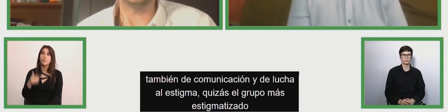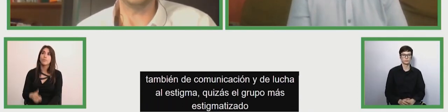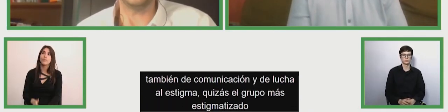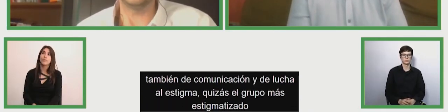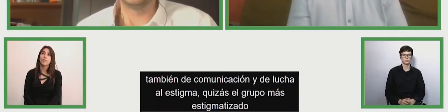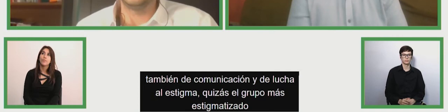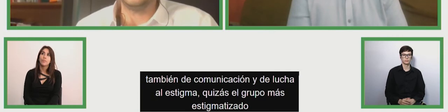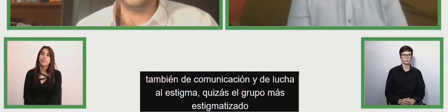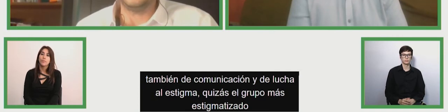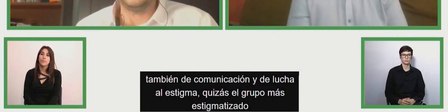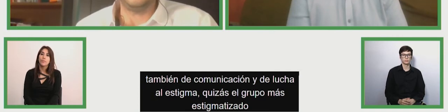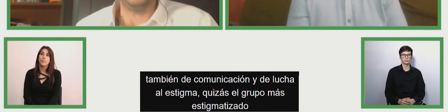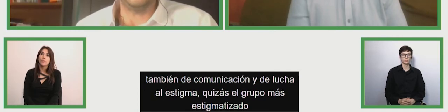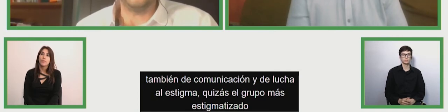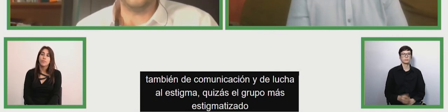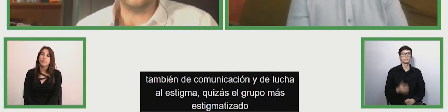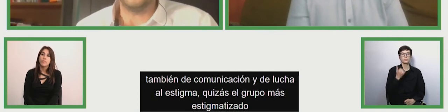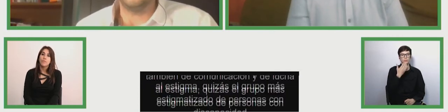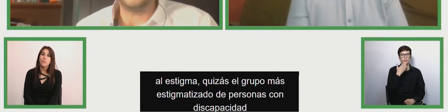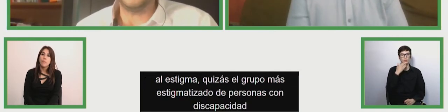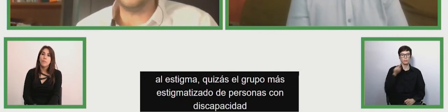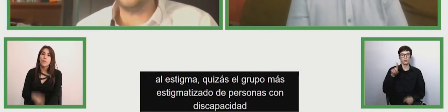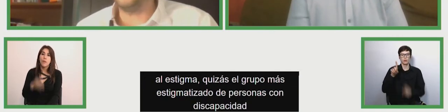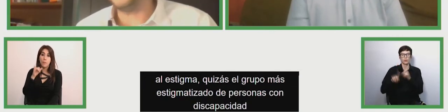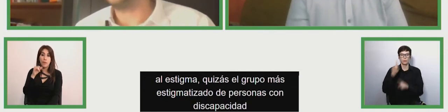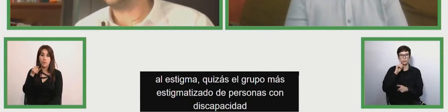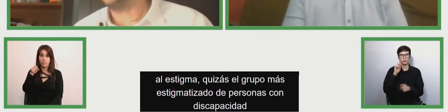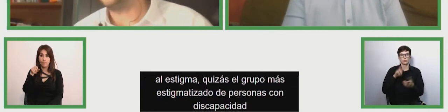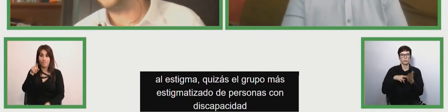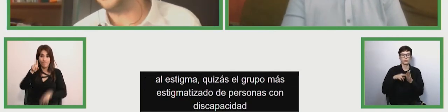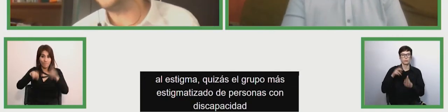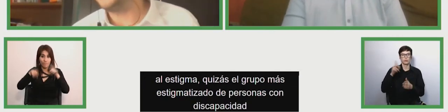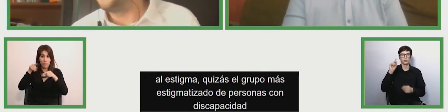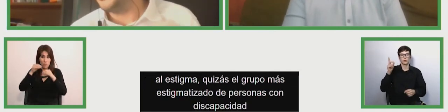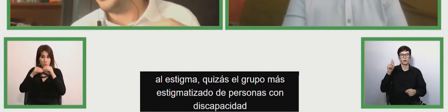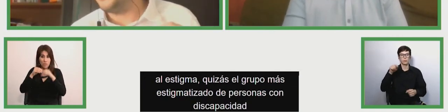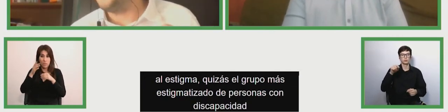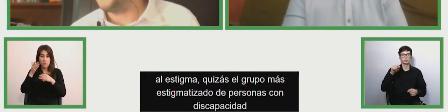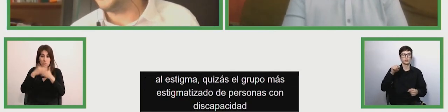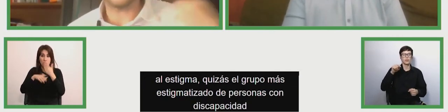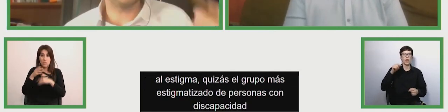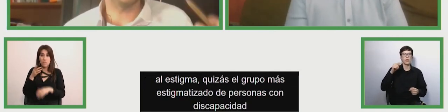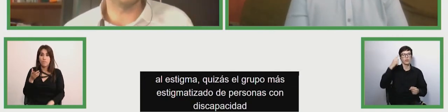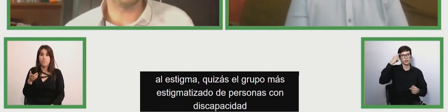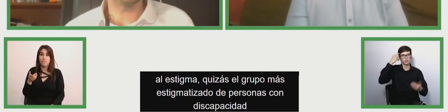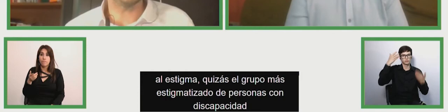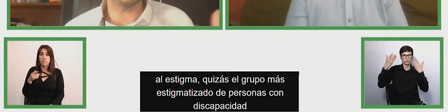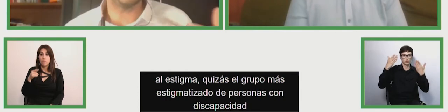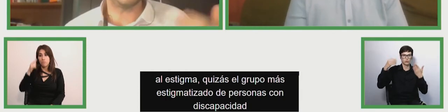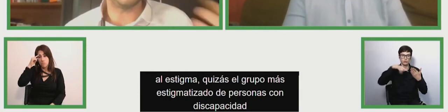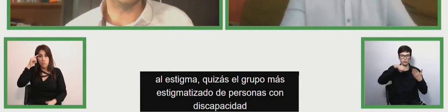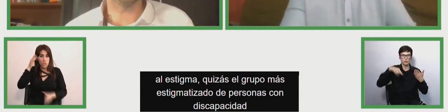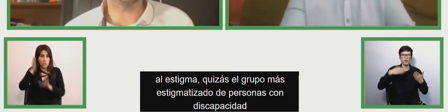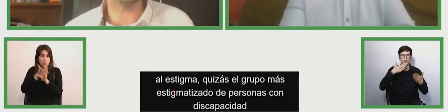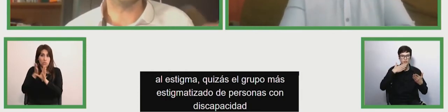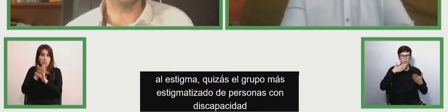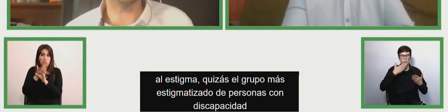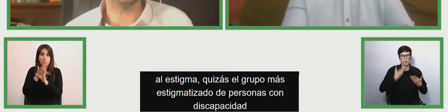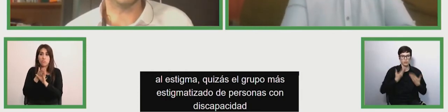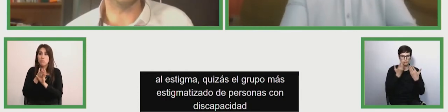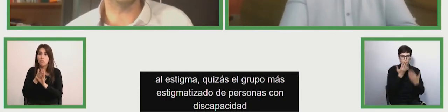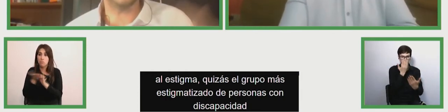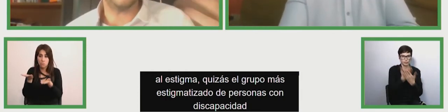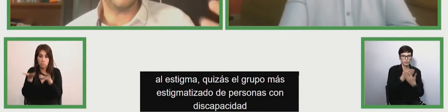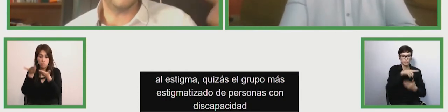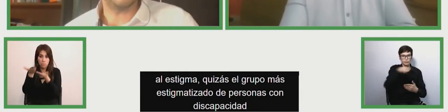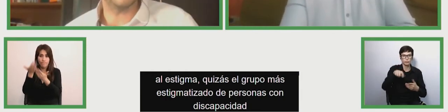intellectual disability as psychoactitudinal psychosocial that answers to the the challenge